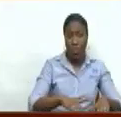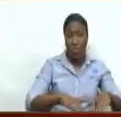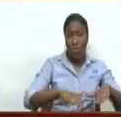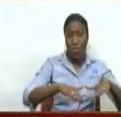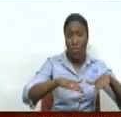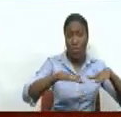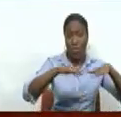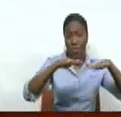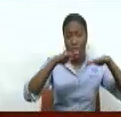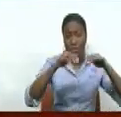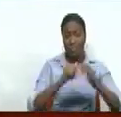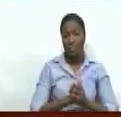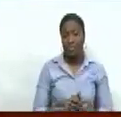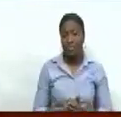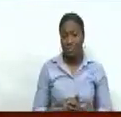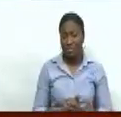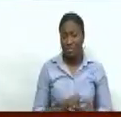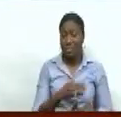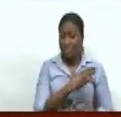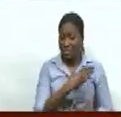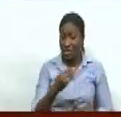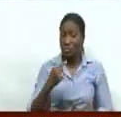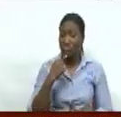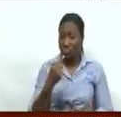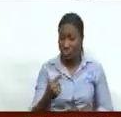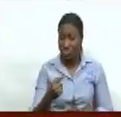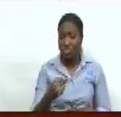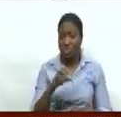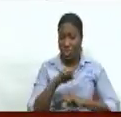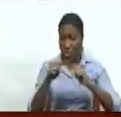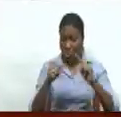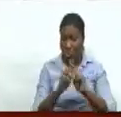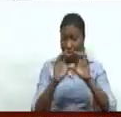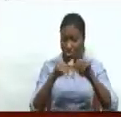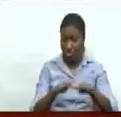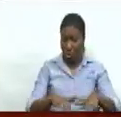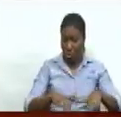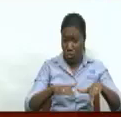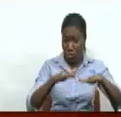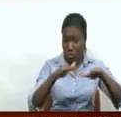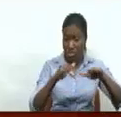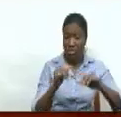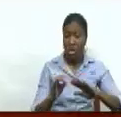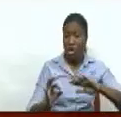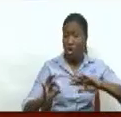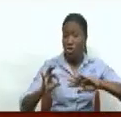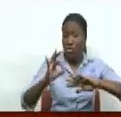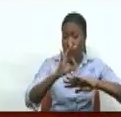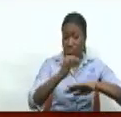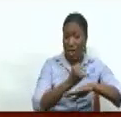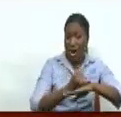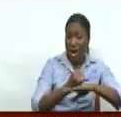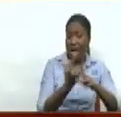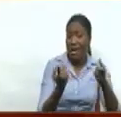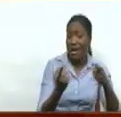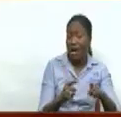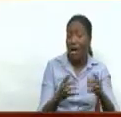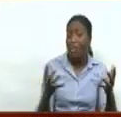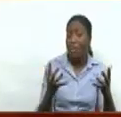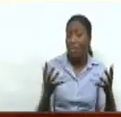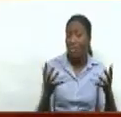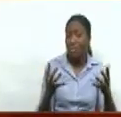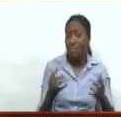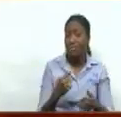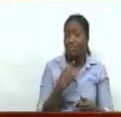But Pearson says there are further consequences for Caribbean islands like TNT as the North and South Poles warm. And you have periods of